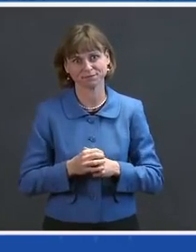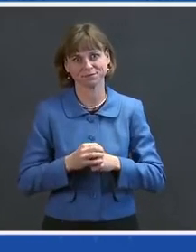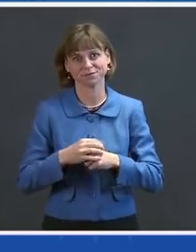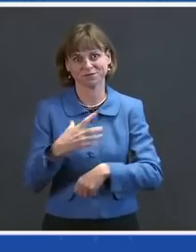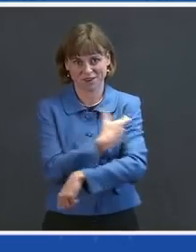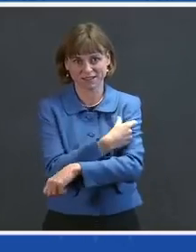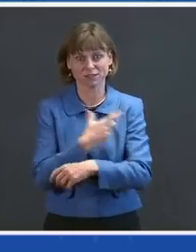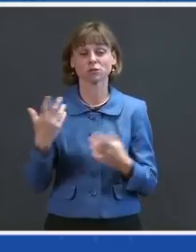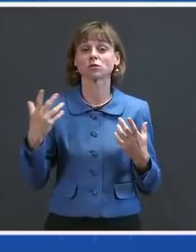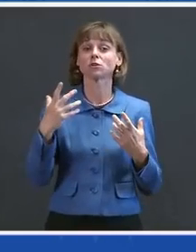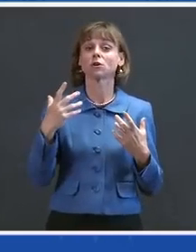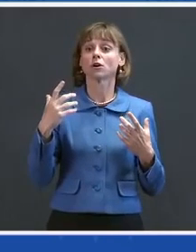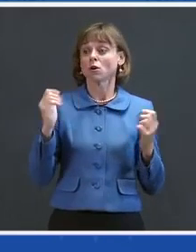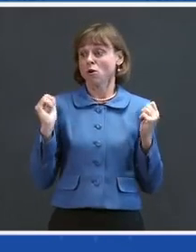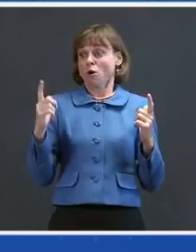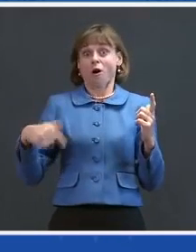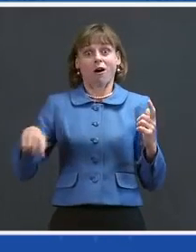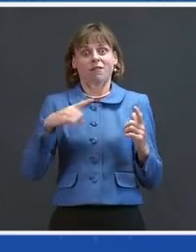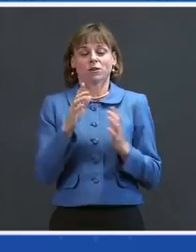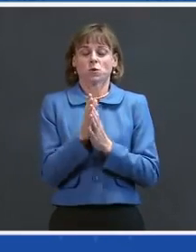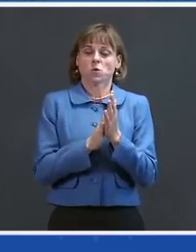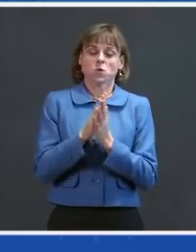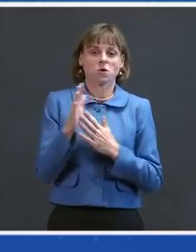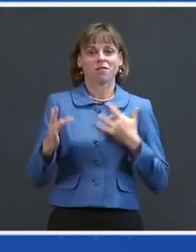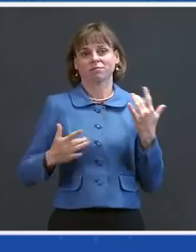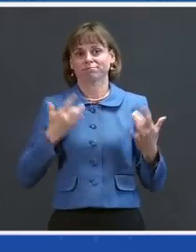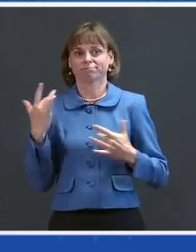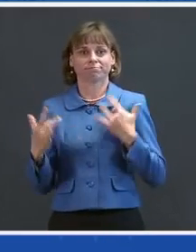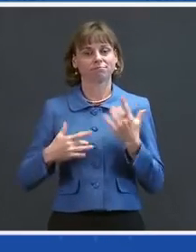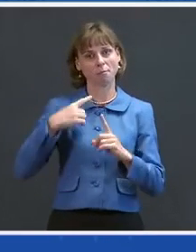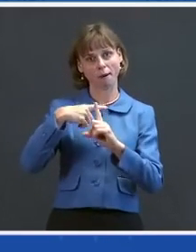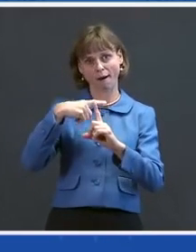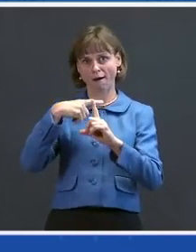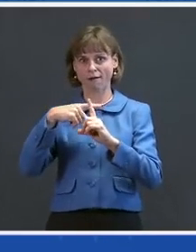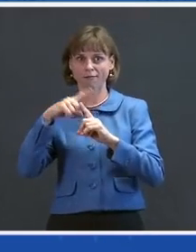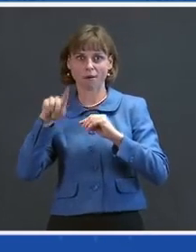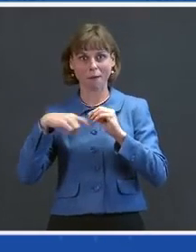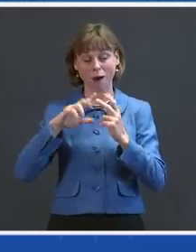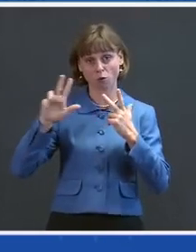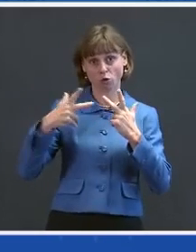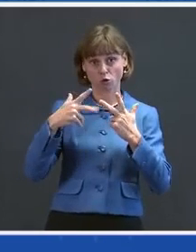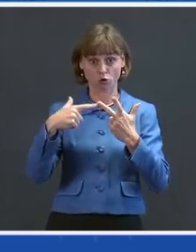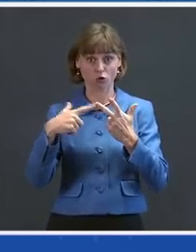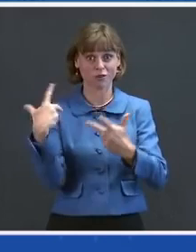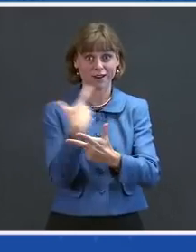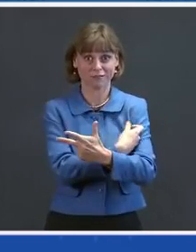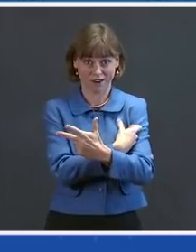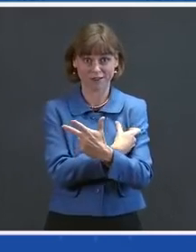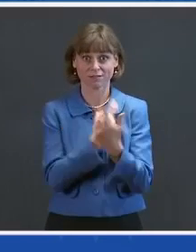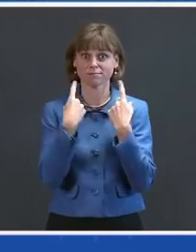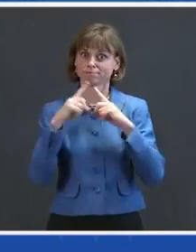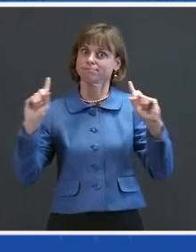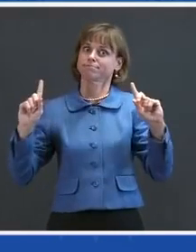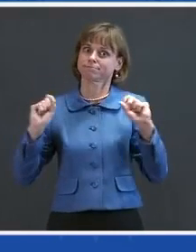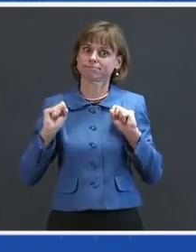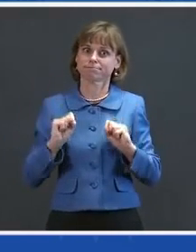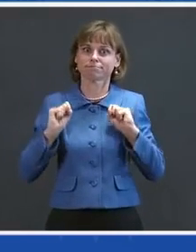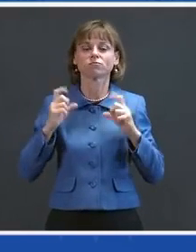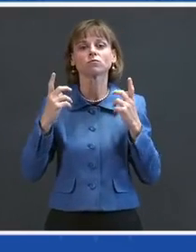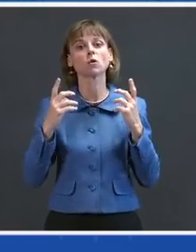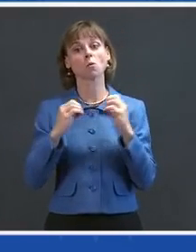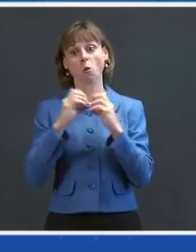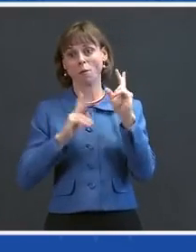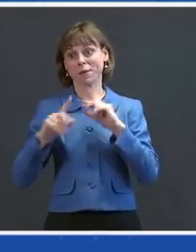We should all be encouraged by this news of a third safe and highly effective COVID-19 vaccine. The more people will get